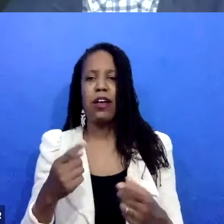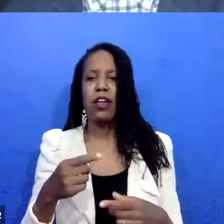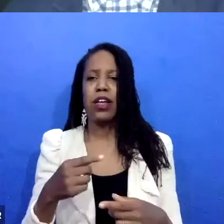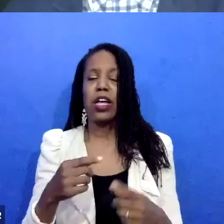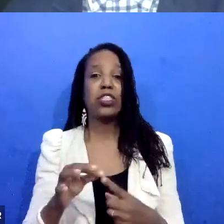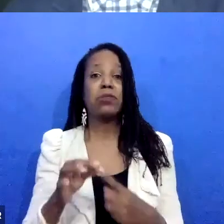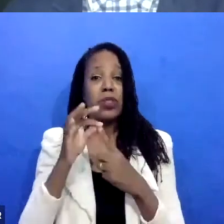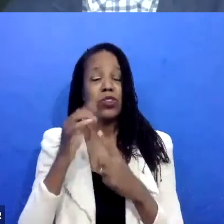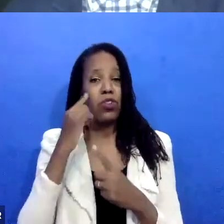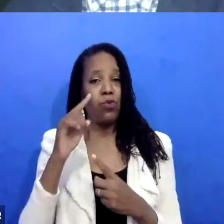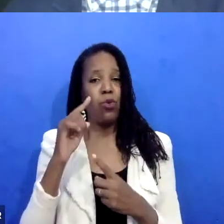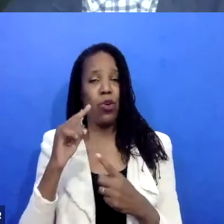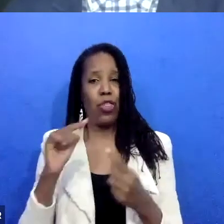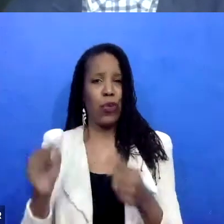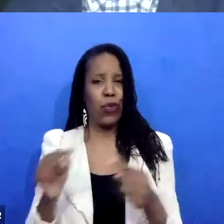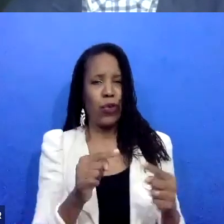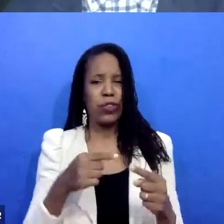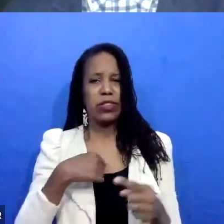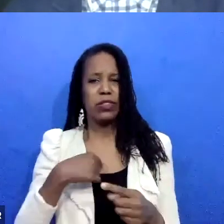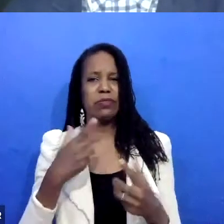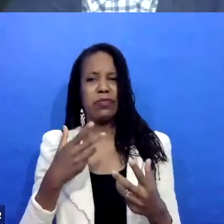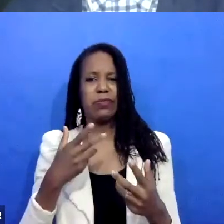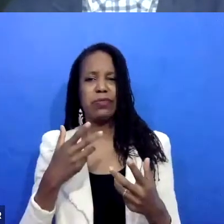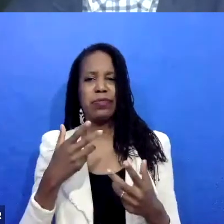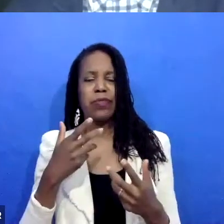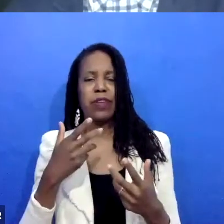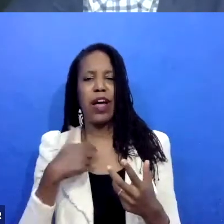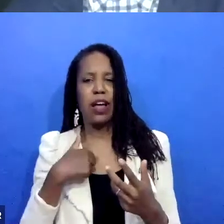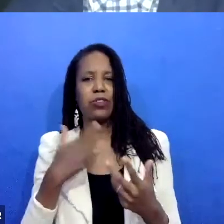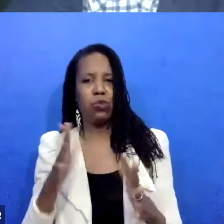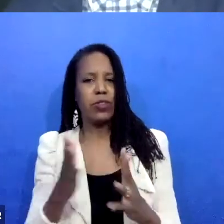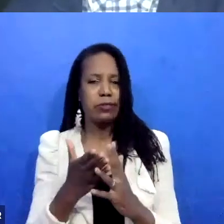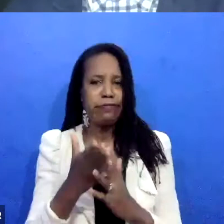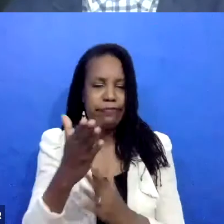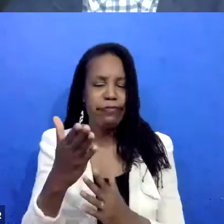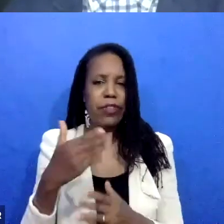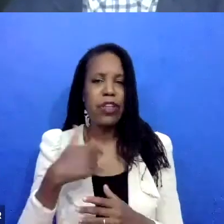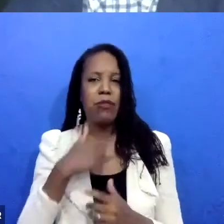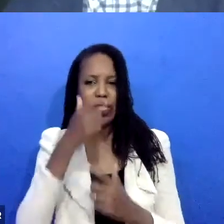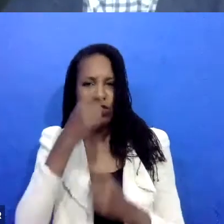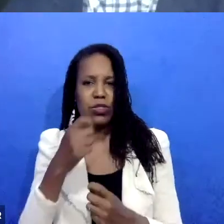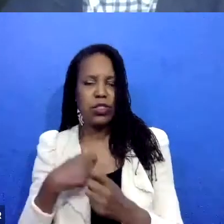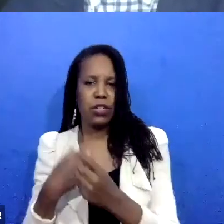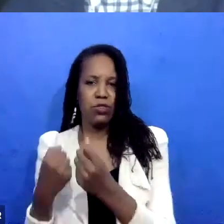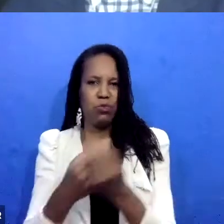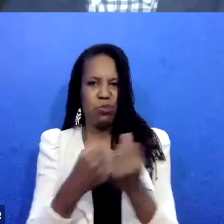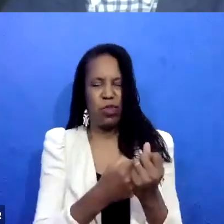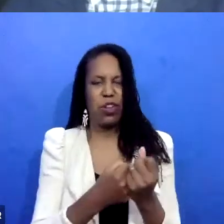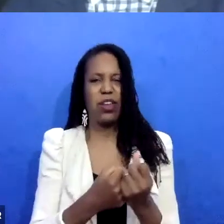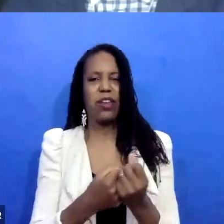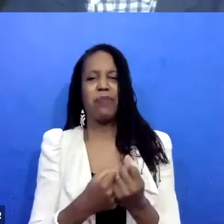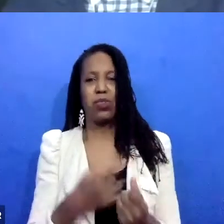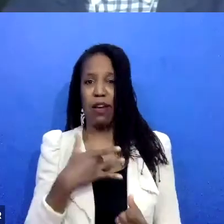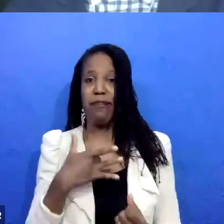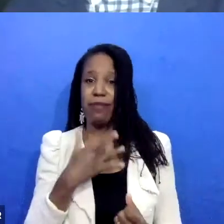was that I, another place that my heart was really pulled, and especially as a new mother at